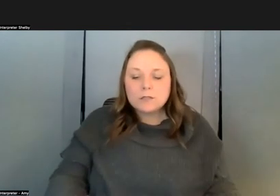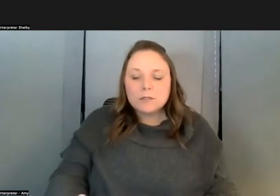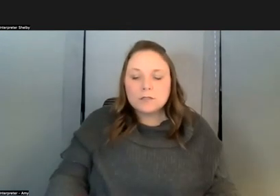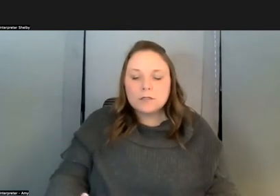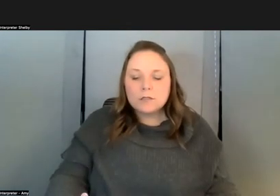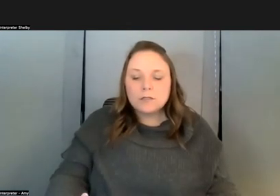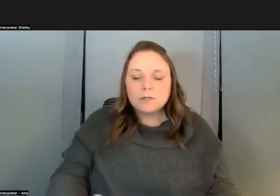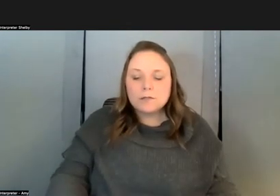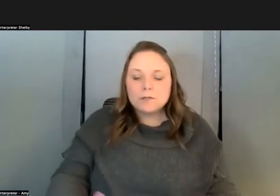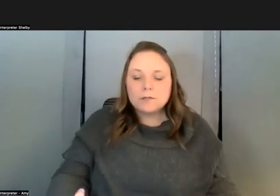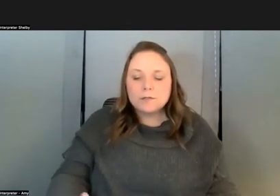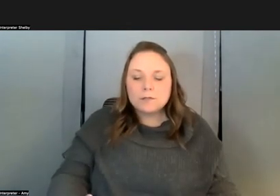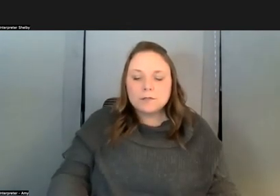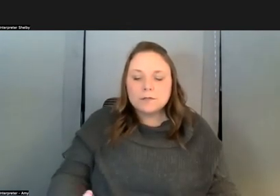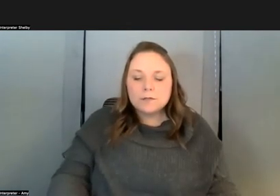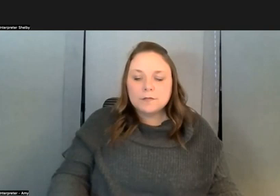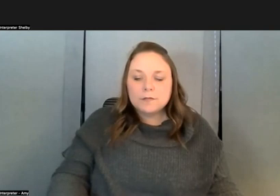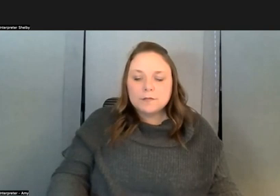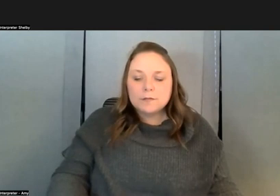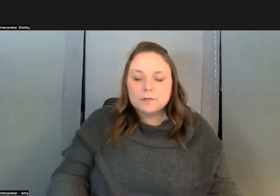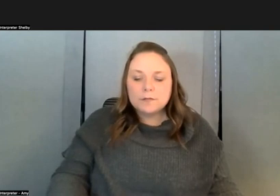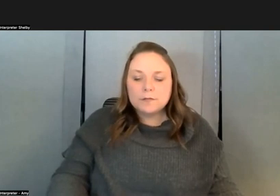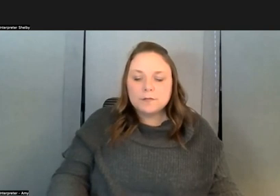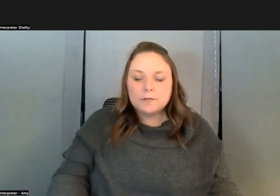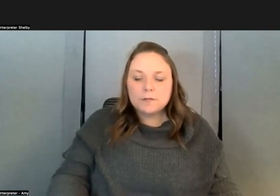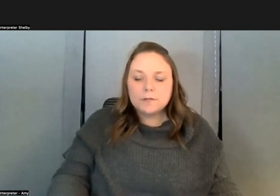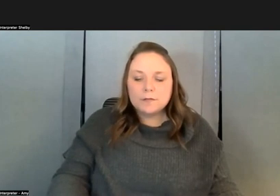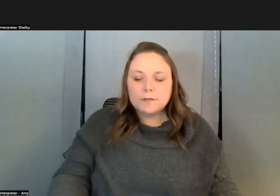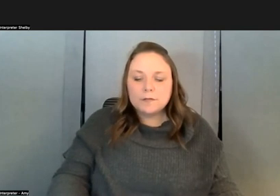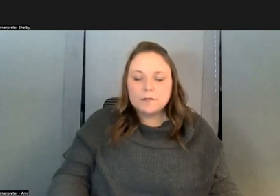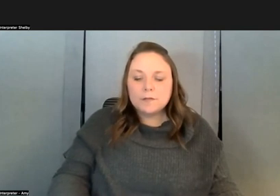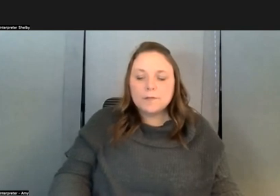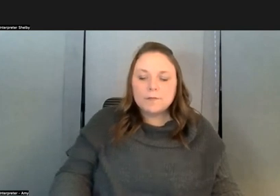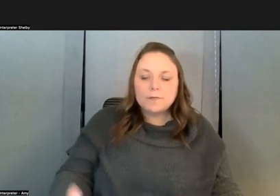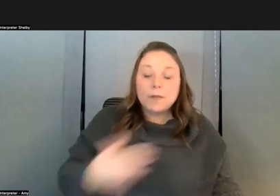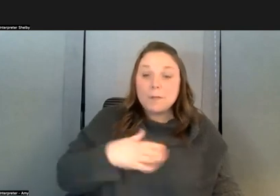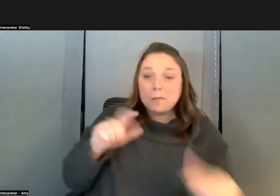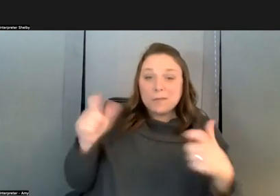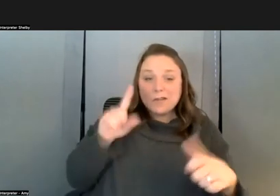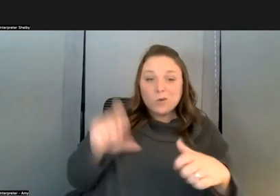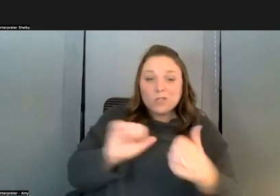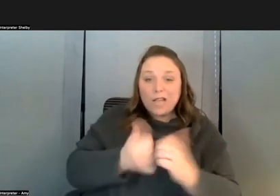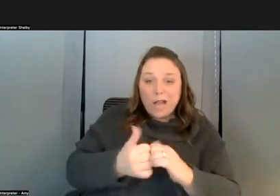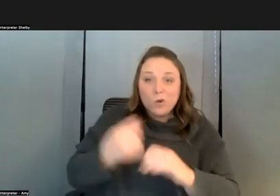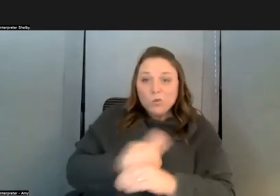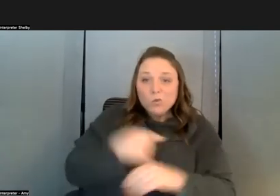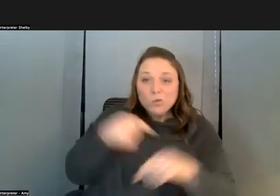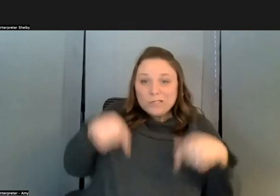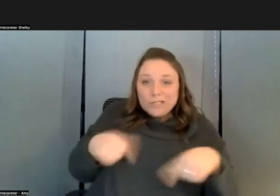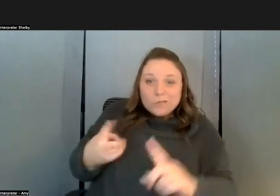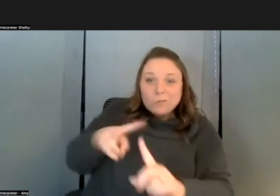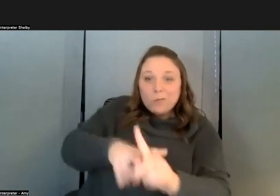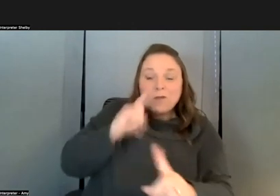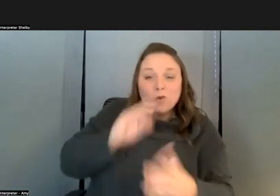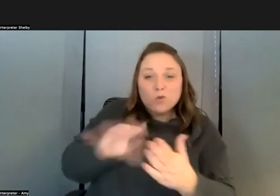my biggest burning question is how to incorporate this as an educational tool to the benefits of the student experience that's